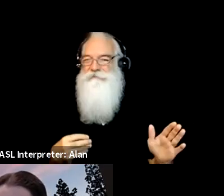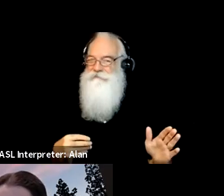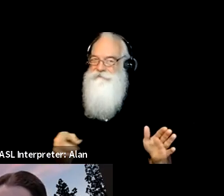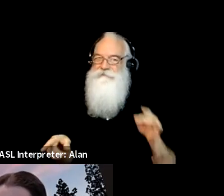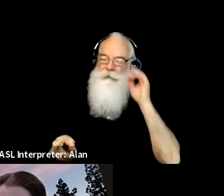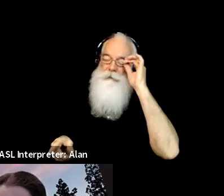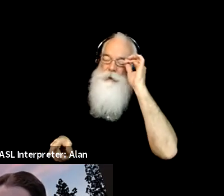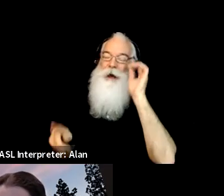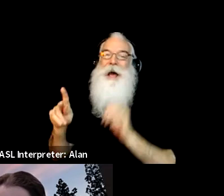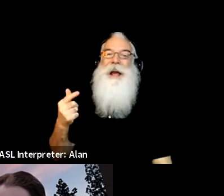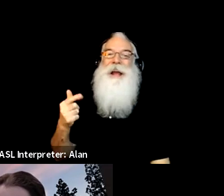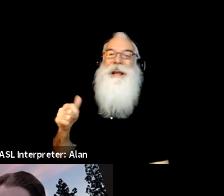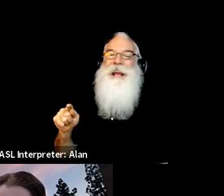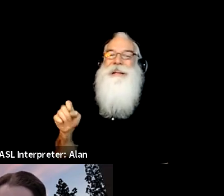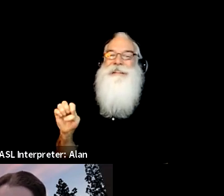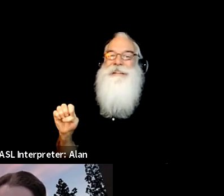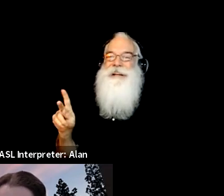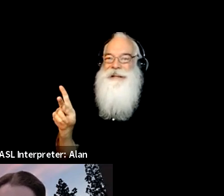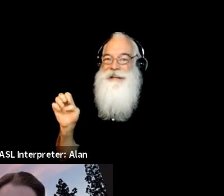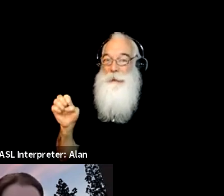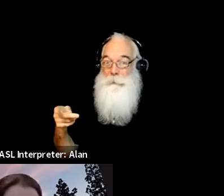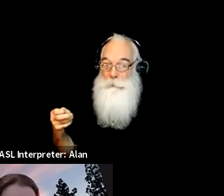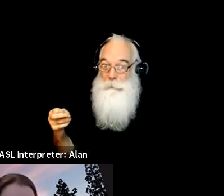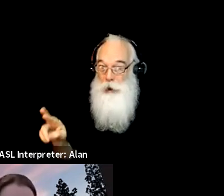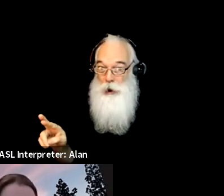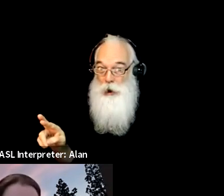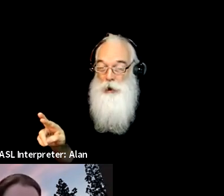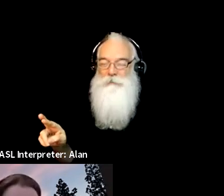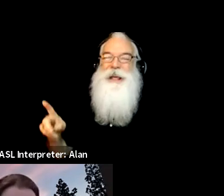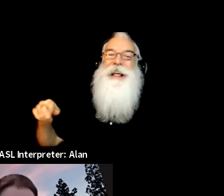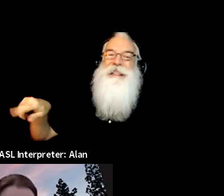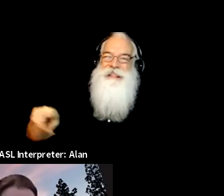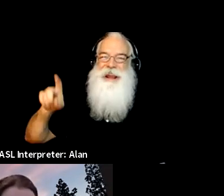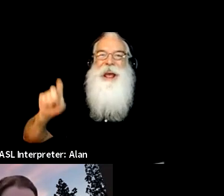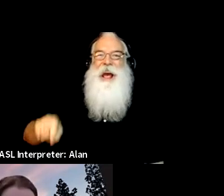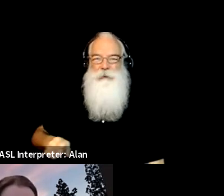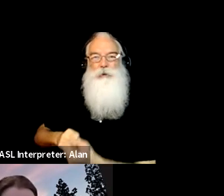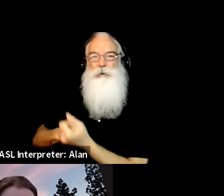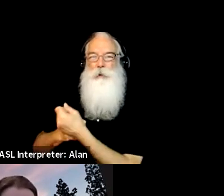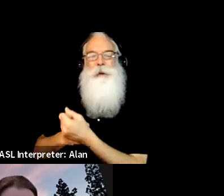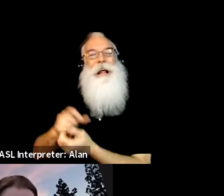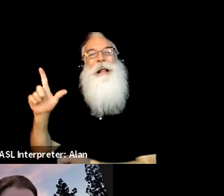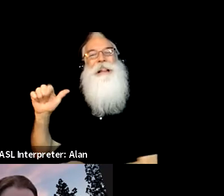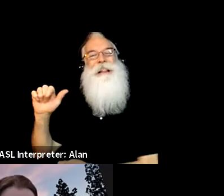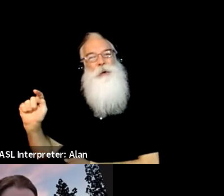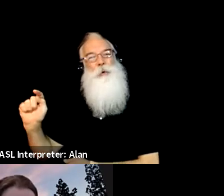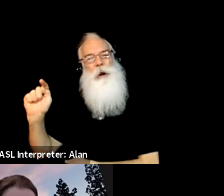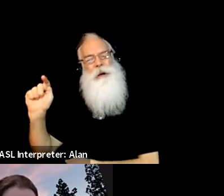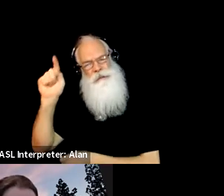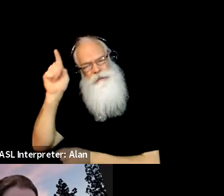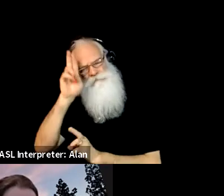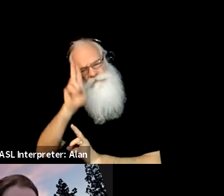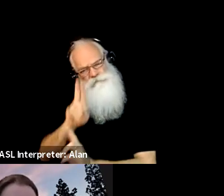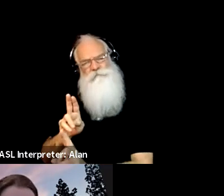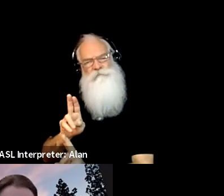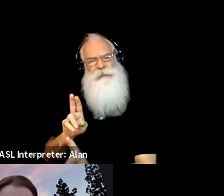you know, those people have to be on the side of literary dignity and equity and representation in order for real change to be